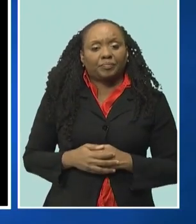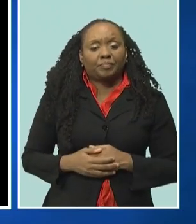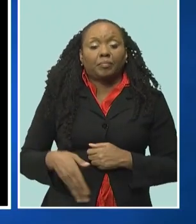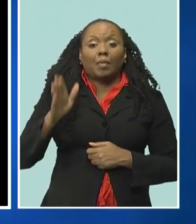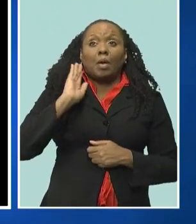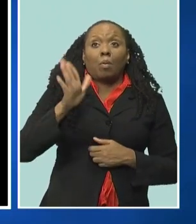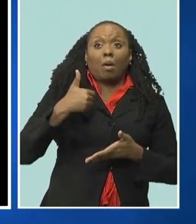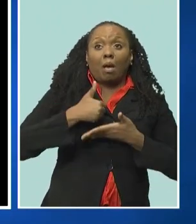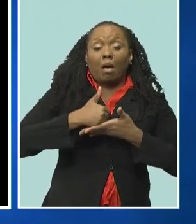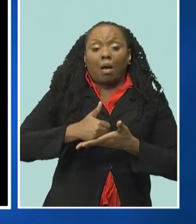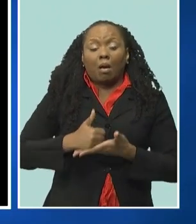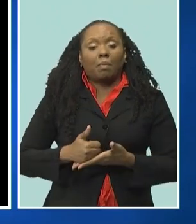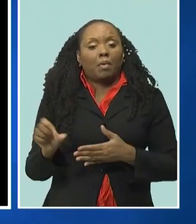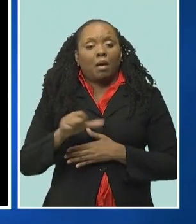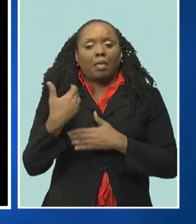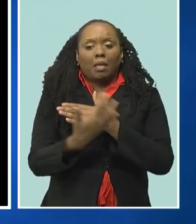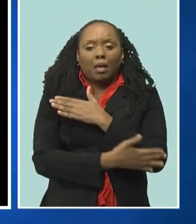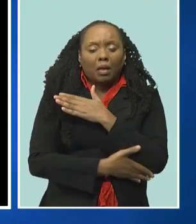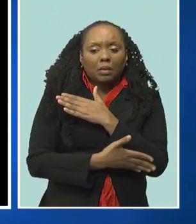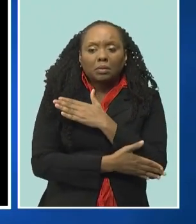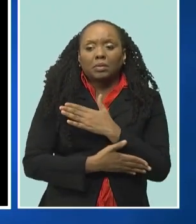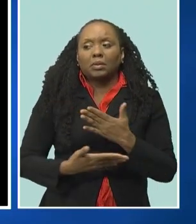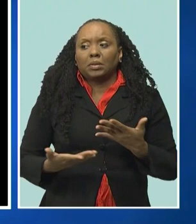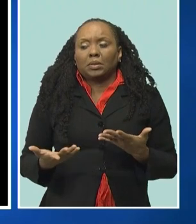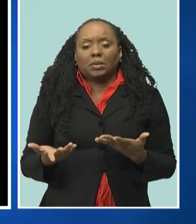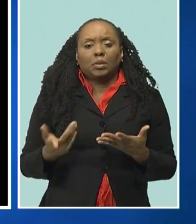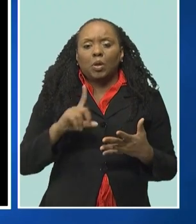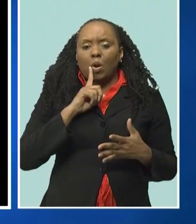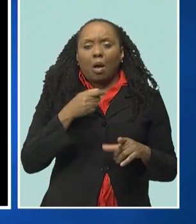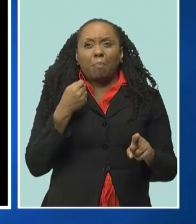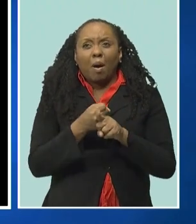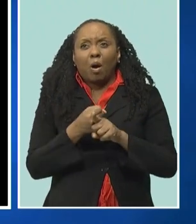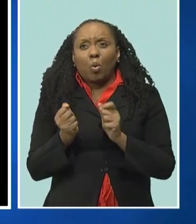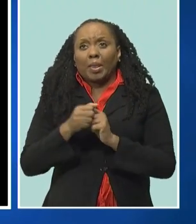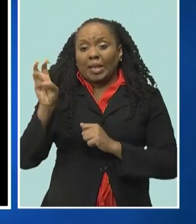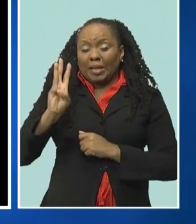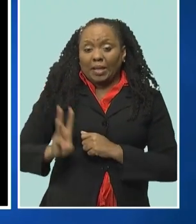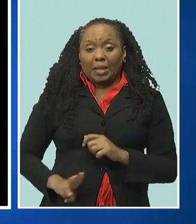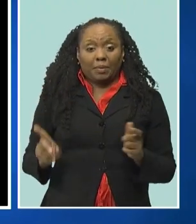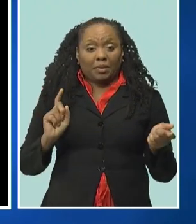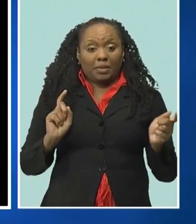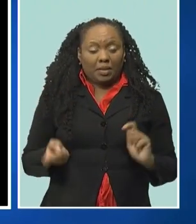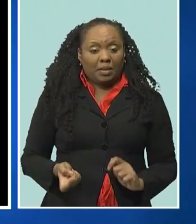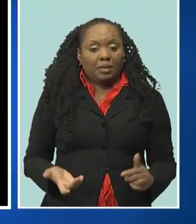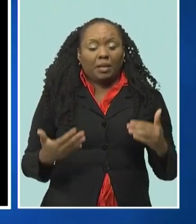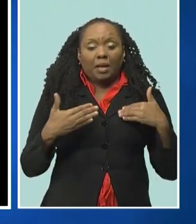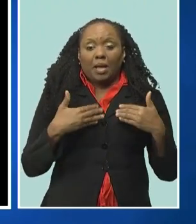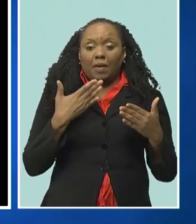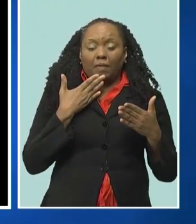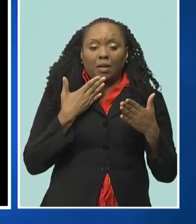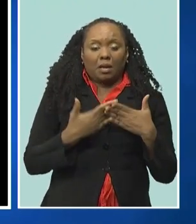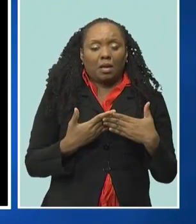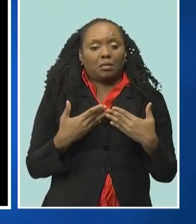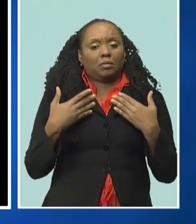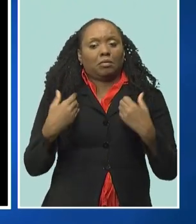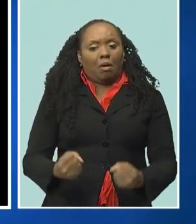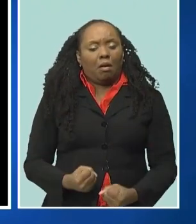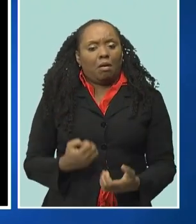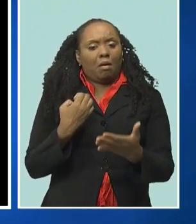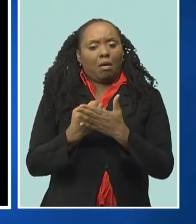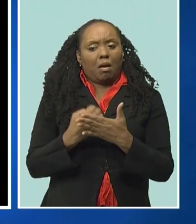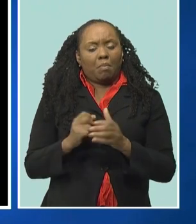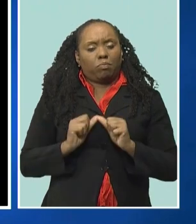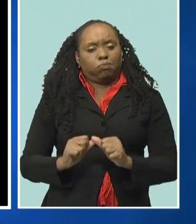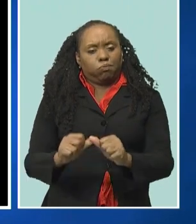will help low- and middle-income countries already dealing with the impacts of climate change, build sustainable, climate-resilient economies,